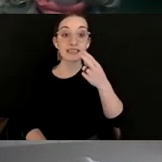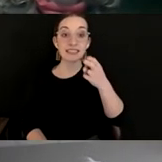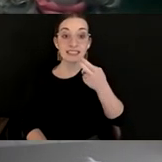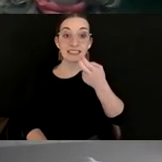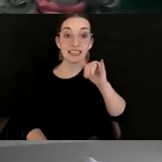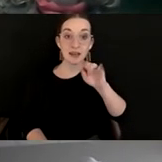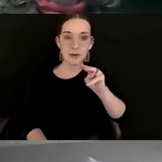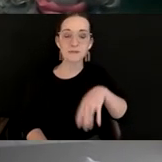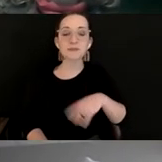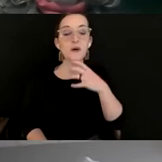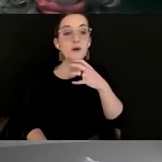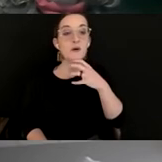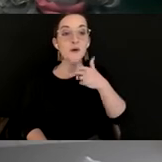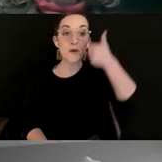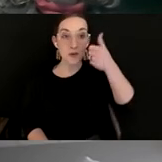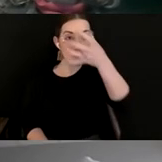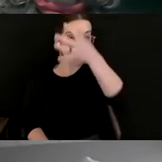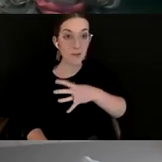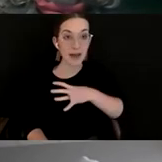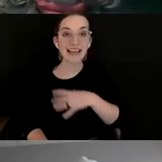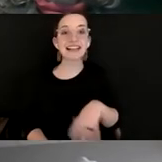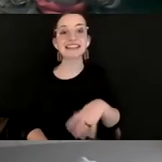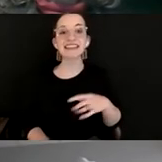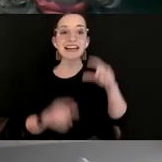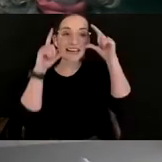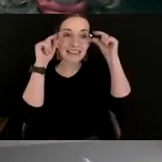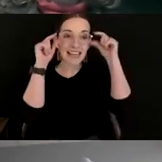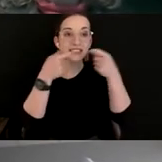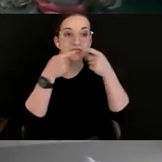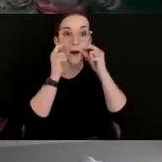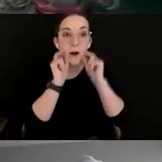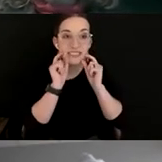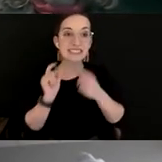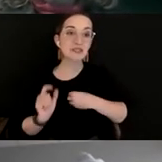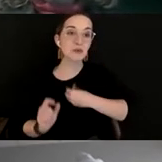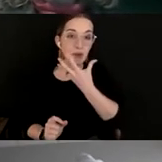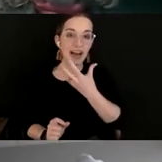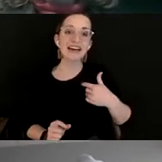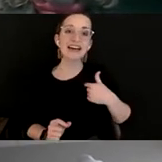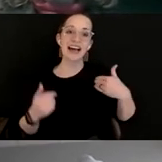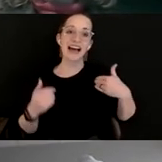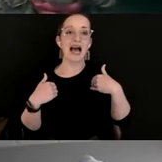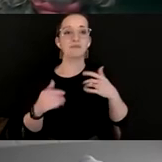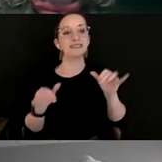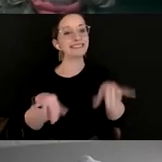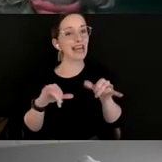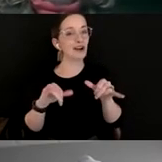glasses, goatee, stereotypical college professor, so I have the obligatory bookcase in my background.